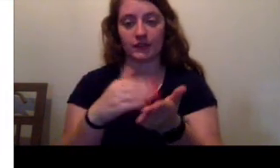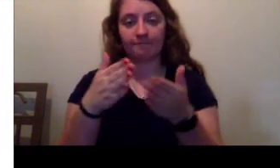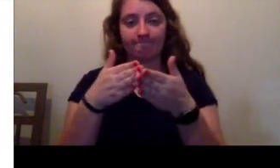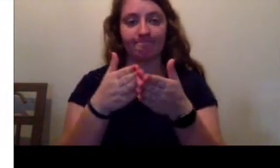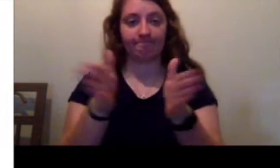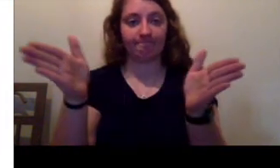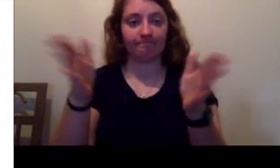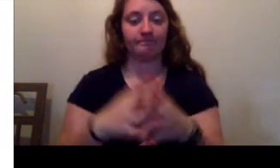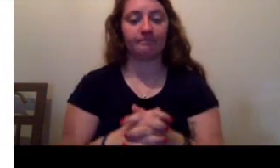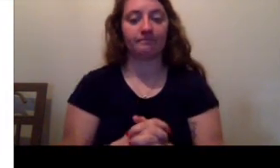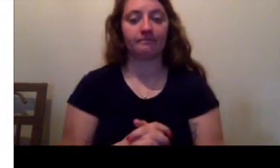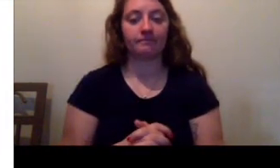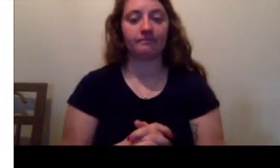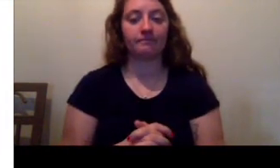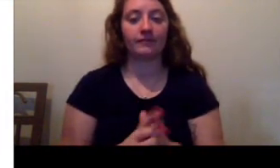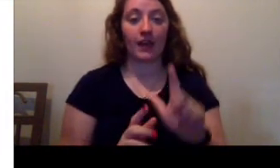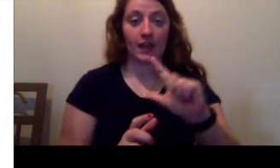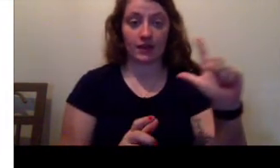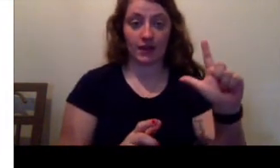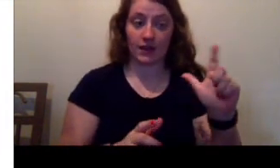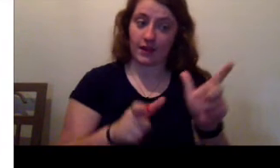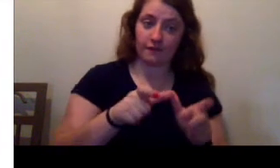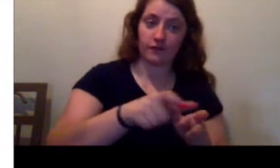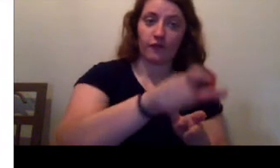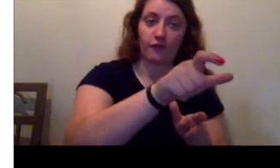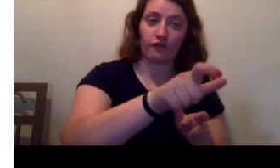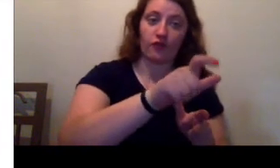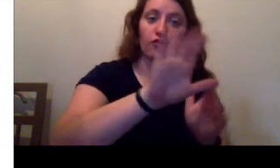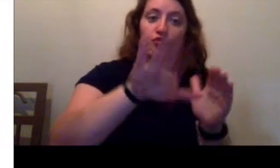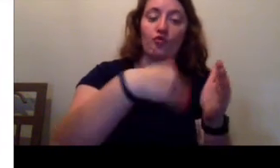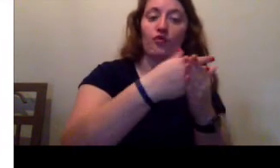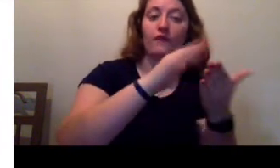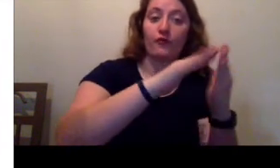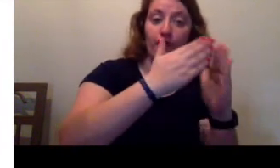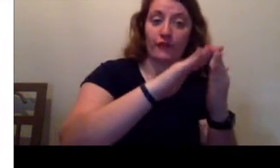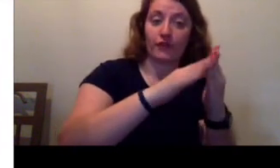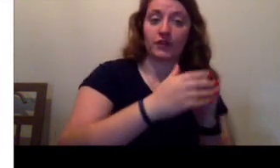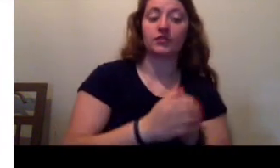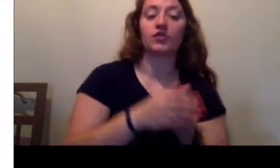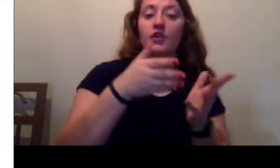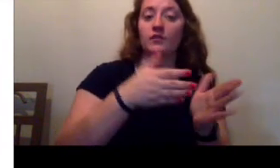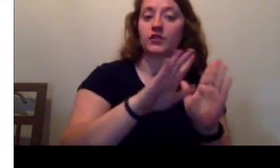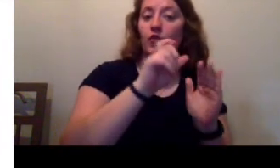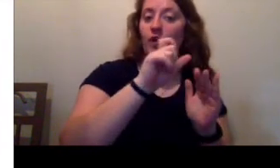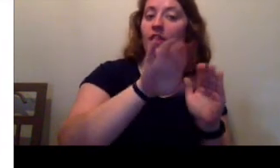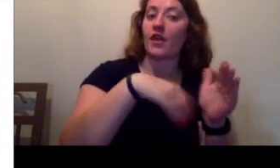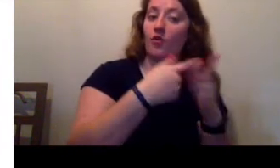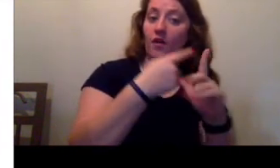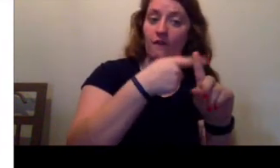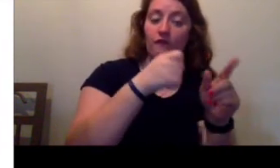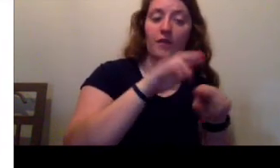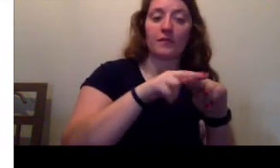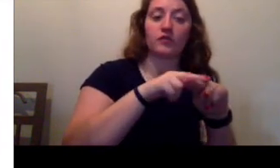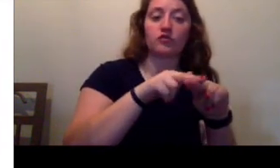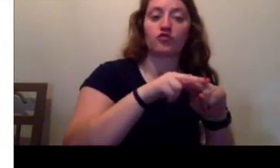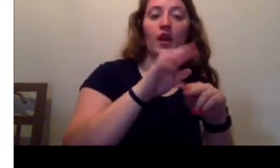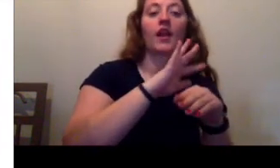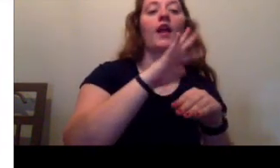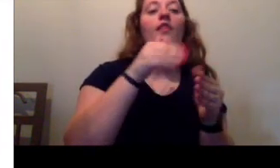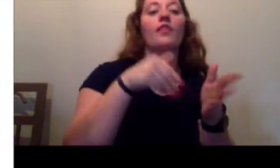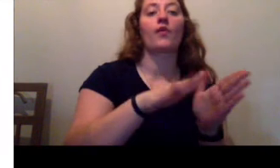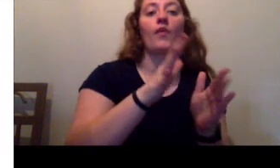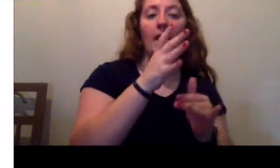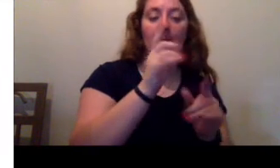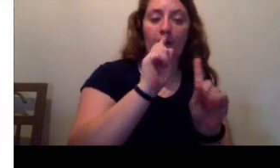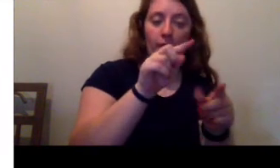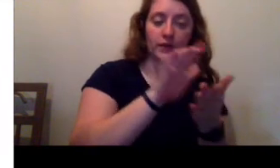more. The left fork would take her directly to the village. It was the way they had come from the train and the way Mama had walked